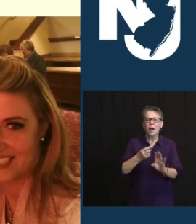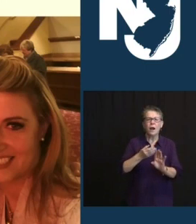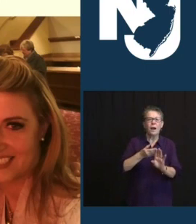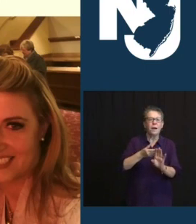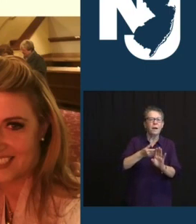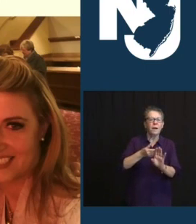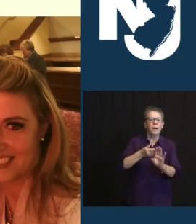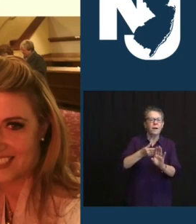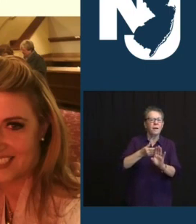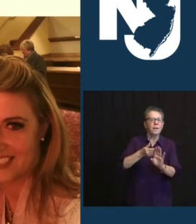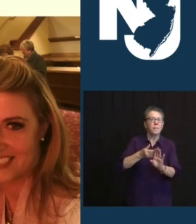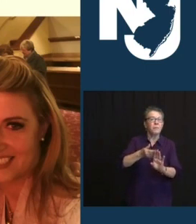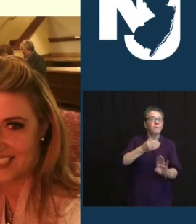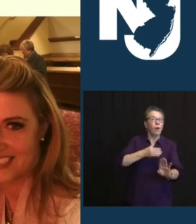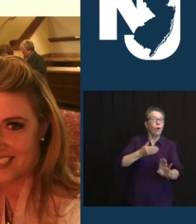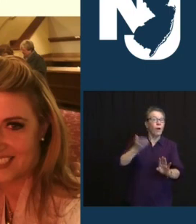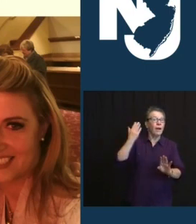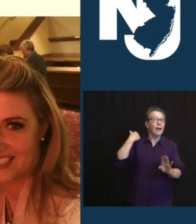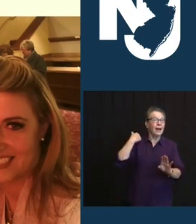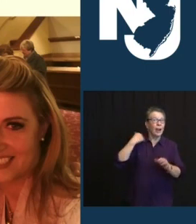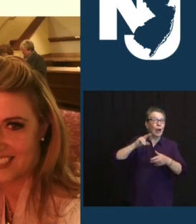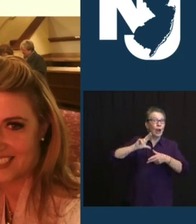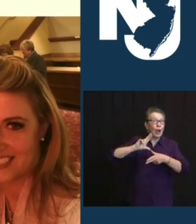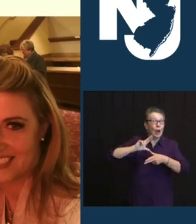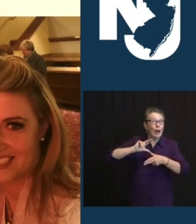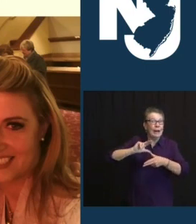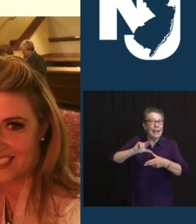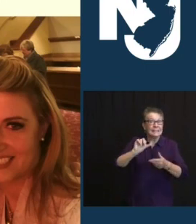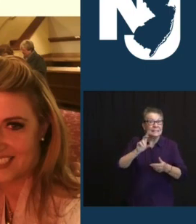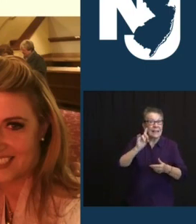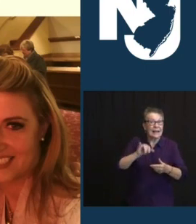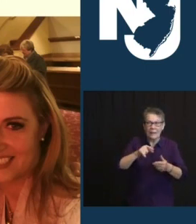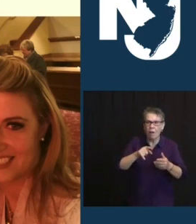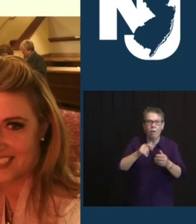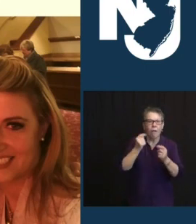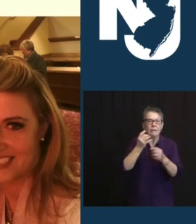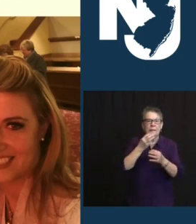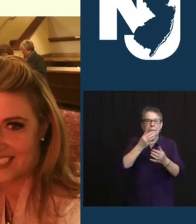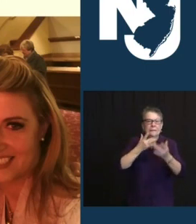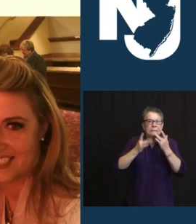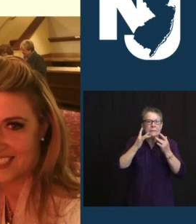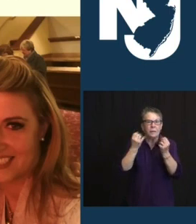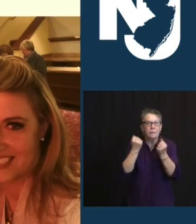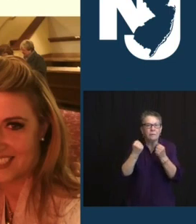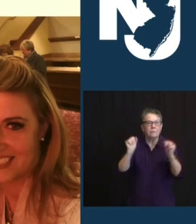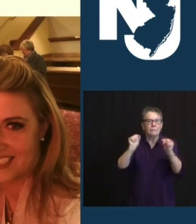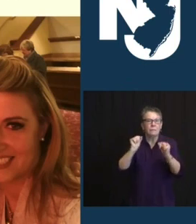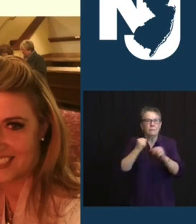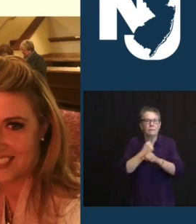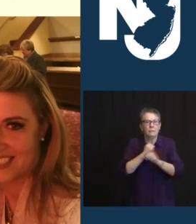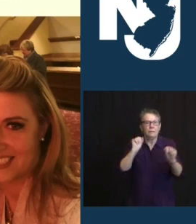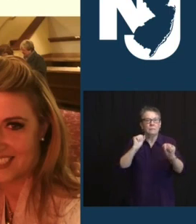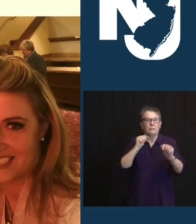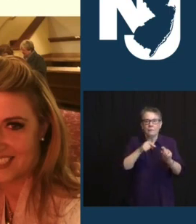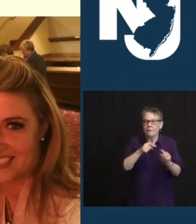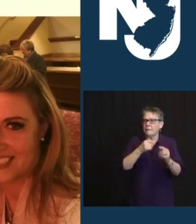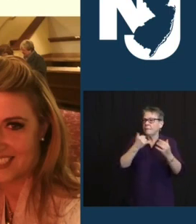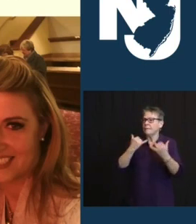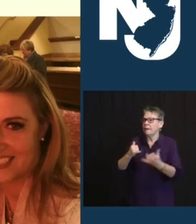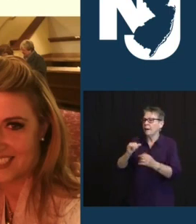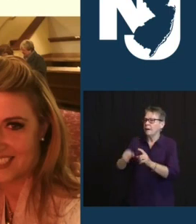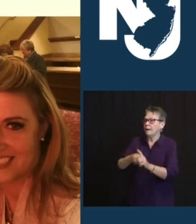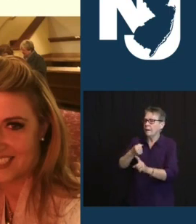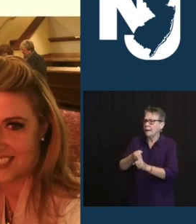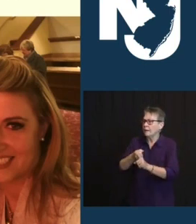AS A PARTNER TO ENSURE IT COULD REMAIN OPEN. THE EDA ANSWERED IN A BIG WAY, PROVIDING HARRY AND MARINE WITH THE